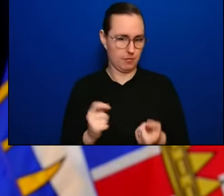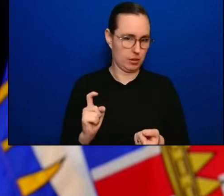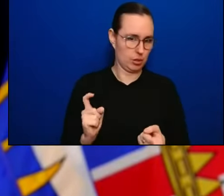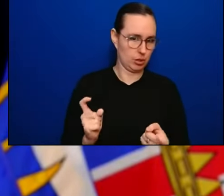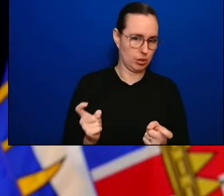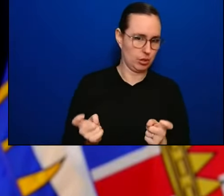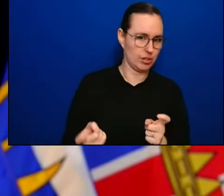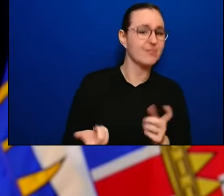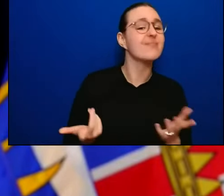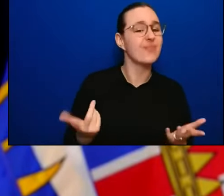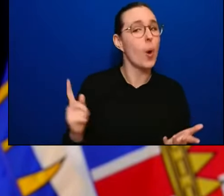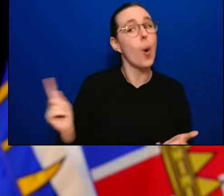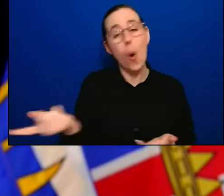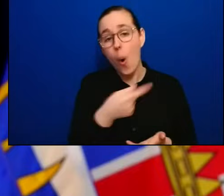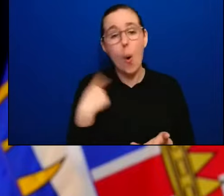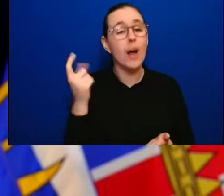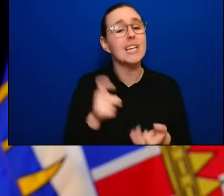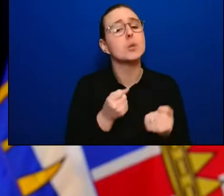next few weeks and months.